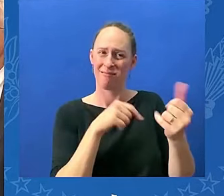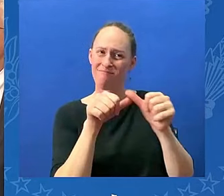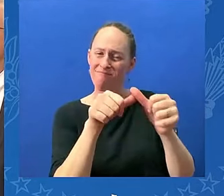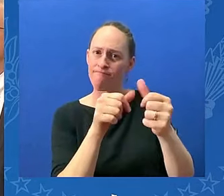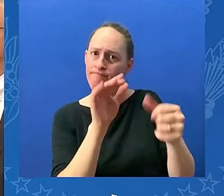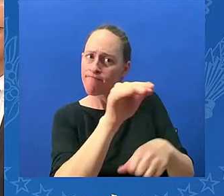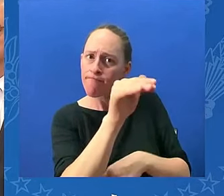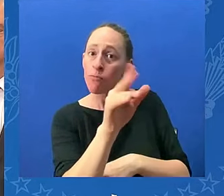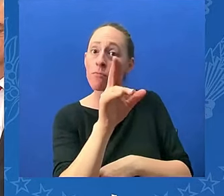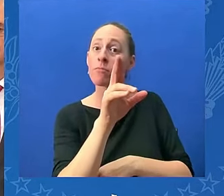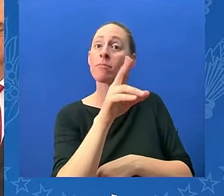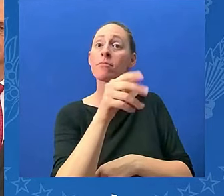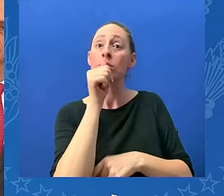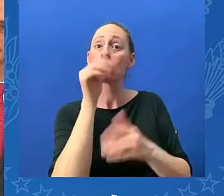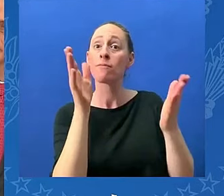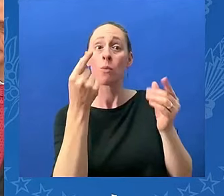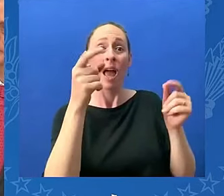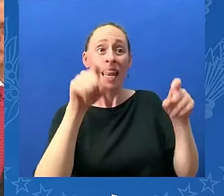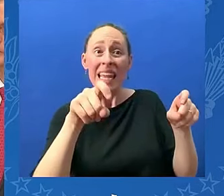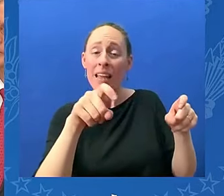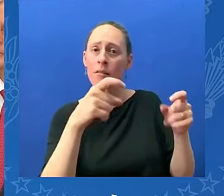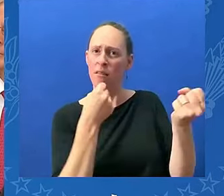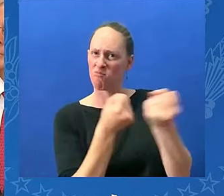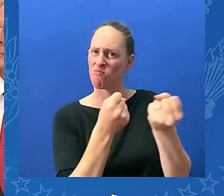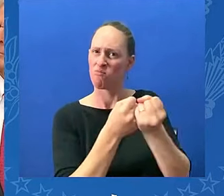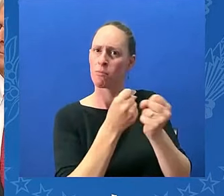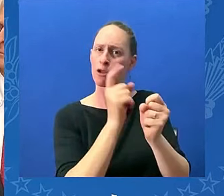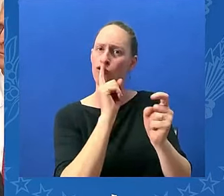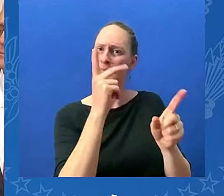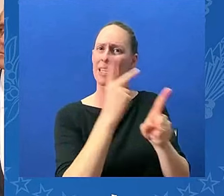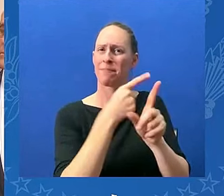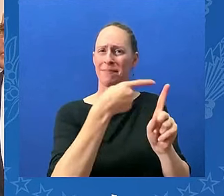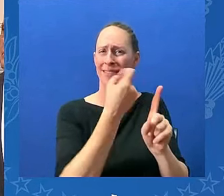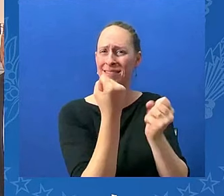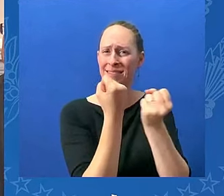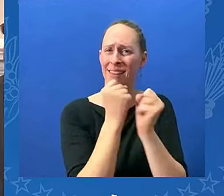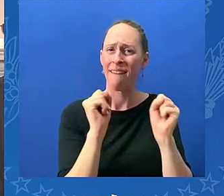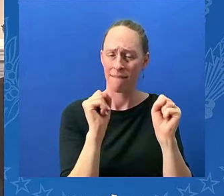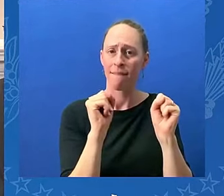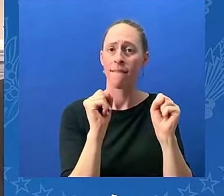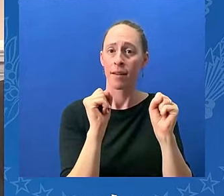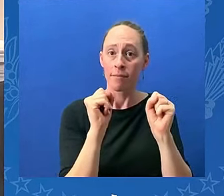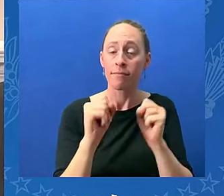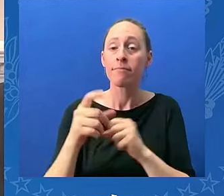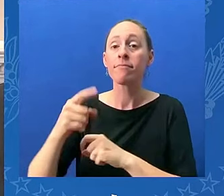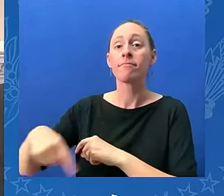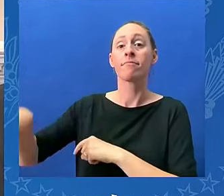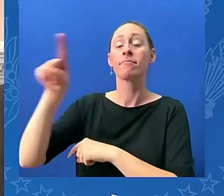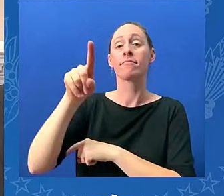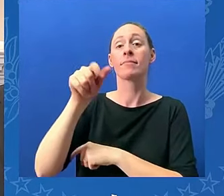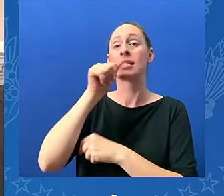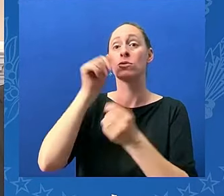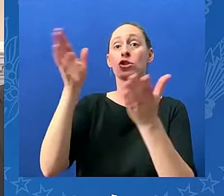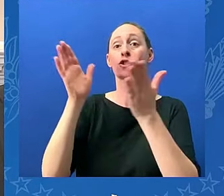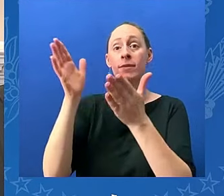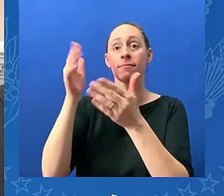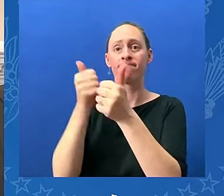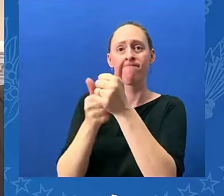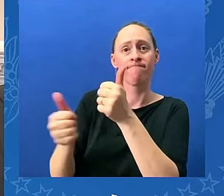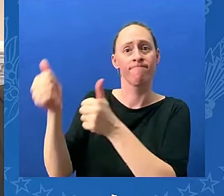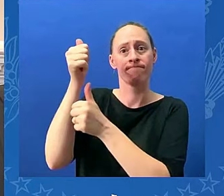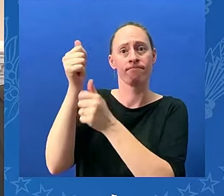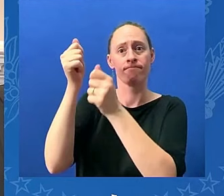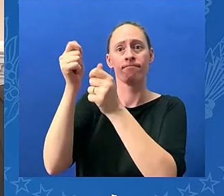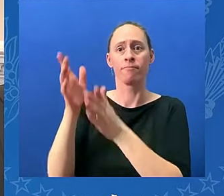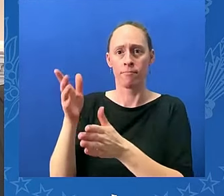i've directed the head of the secret service to review all security measures for the all security measures for the republican